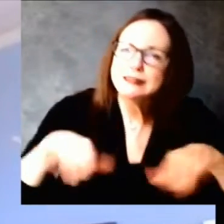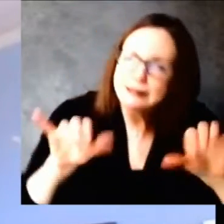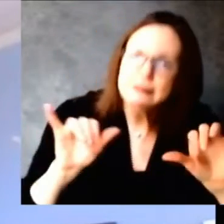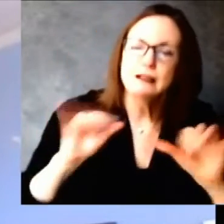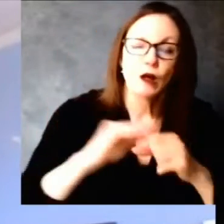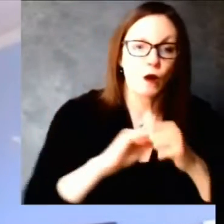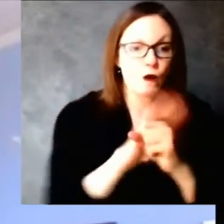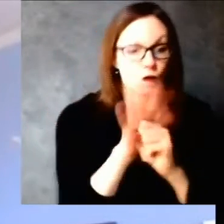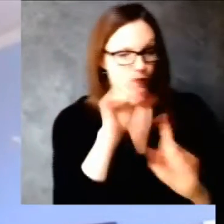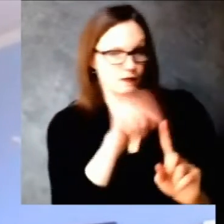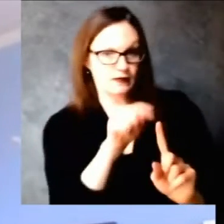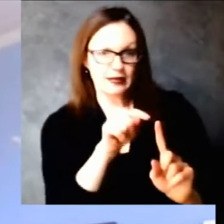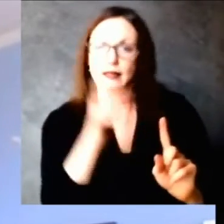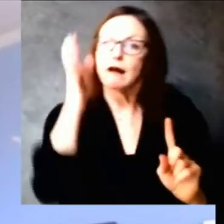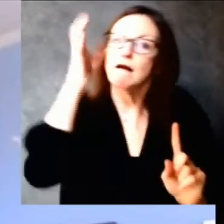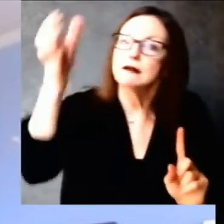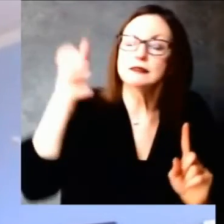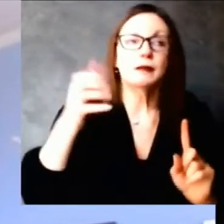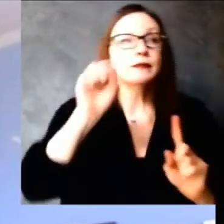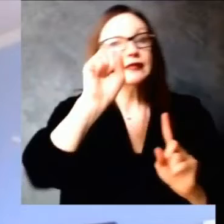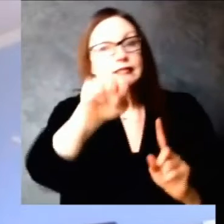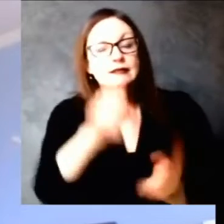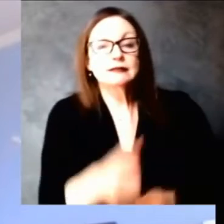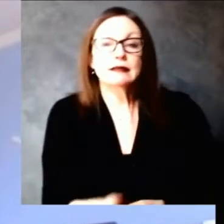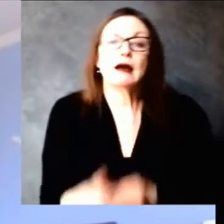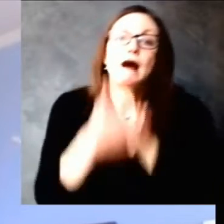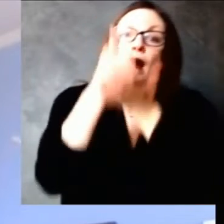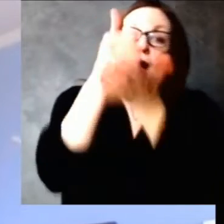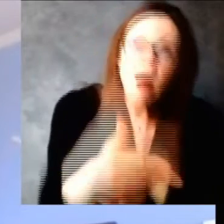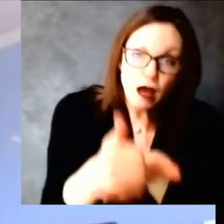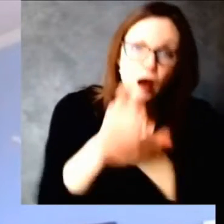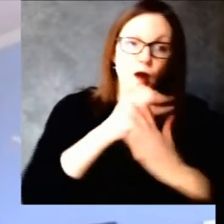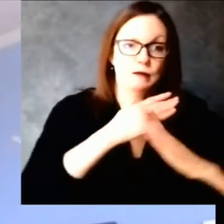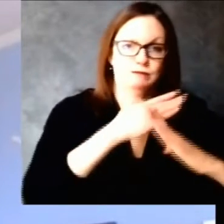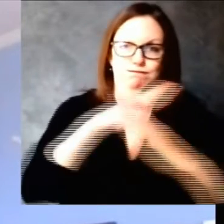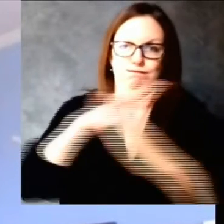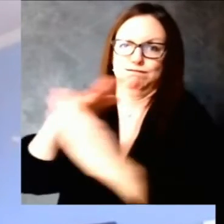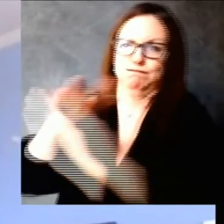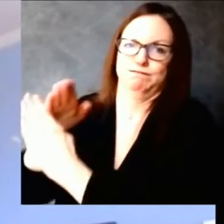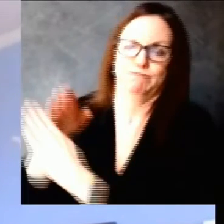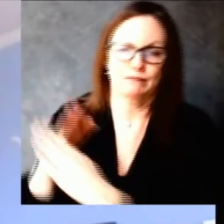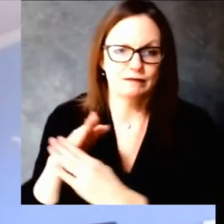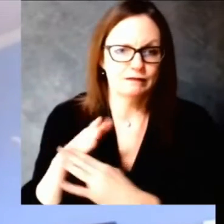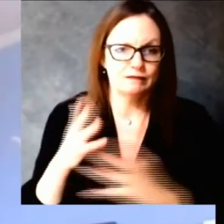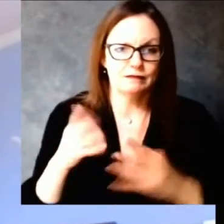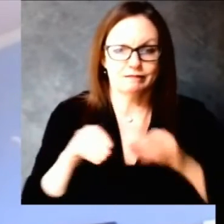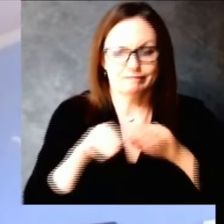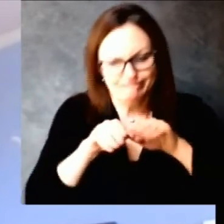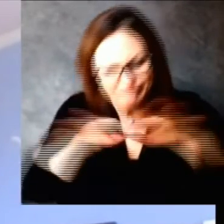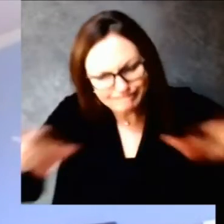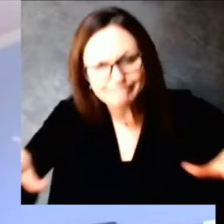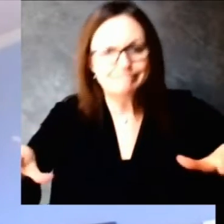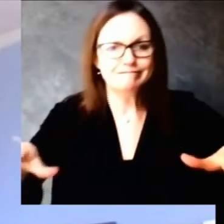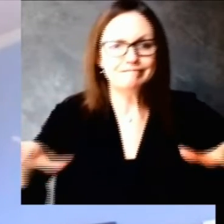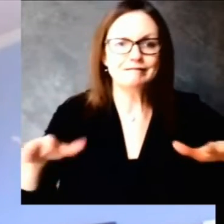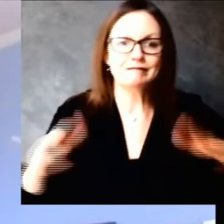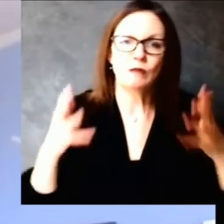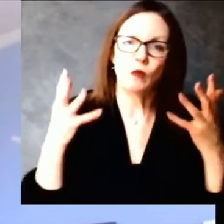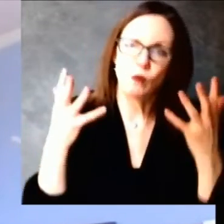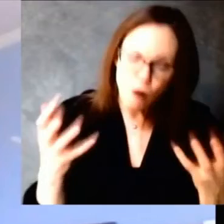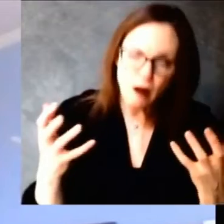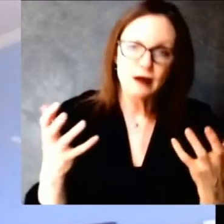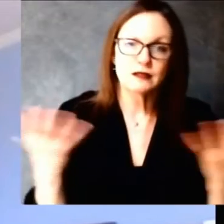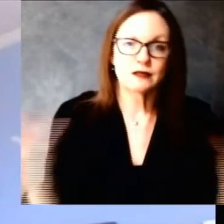be seen about these variants and and whether we will need boosters to go ahead and ensure that we have good protection against infection